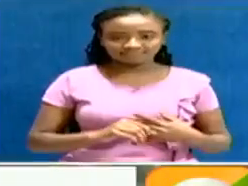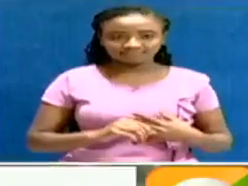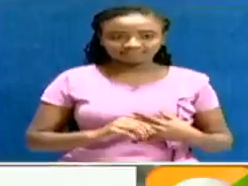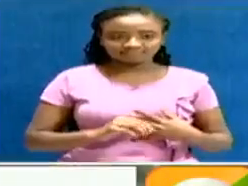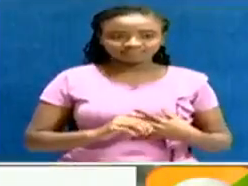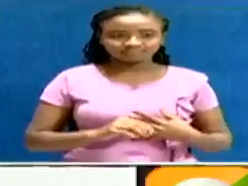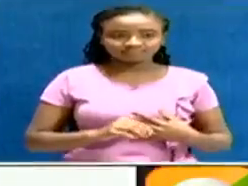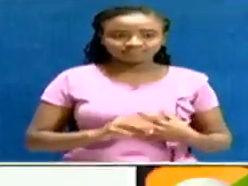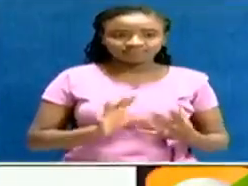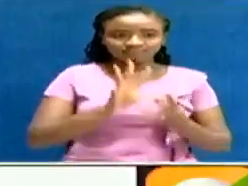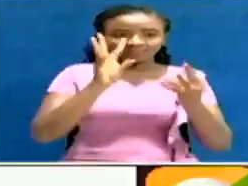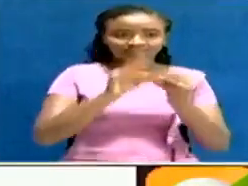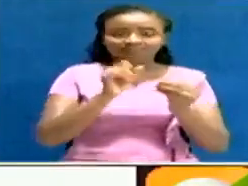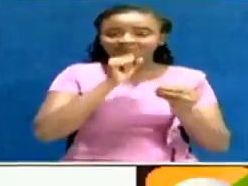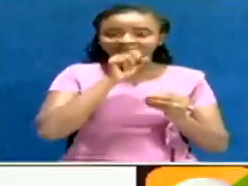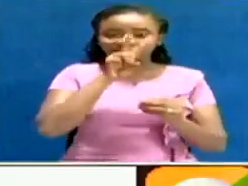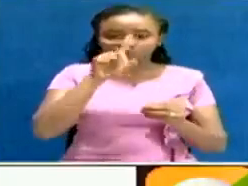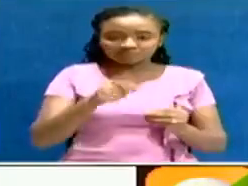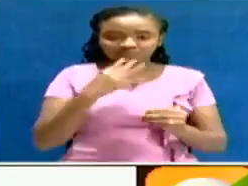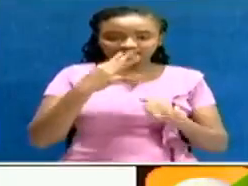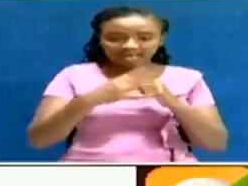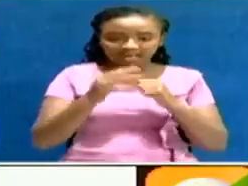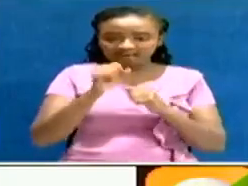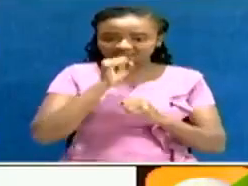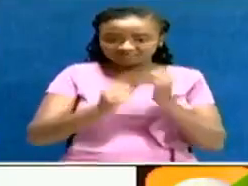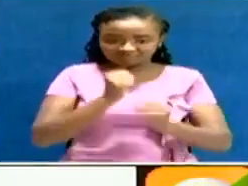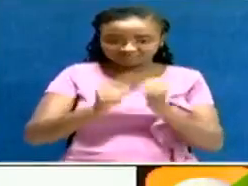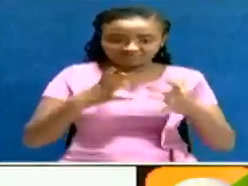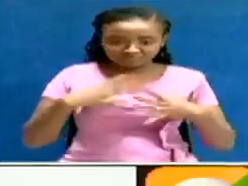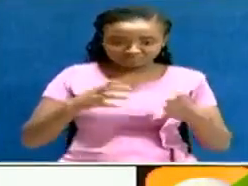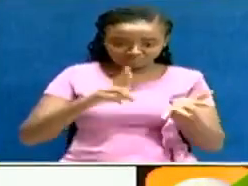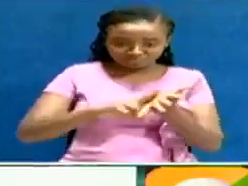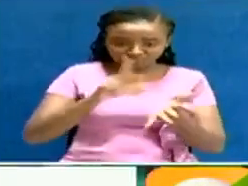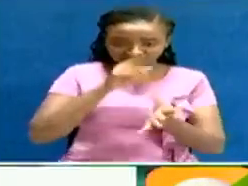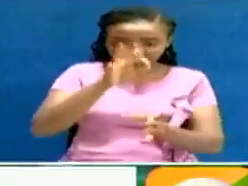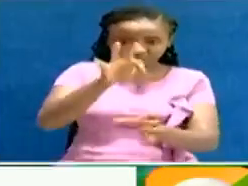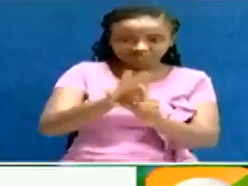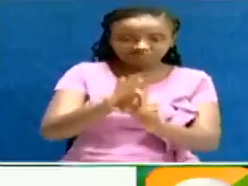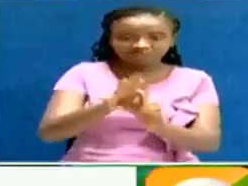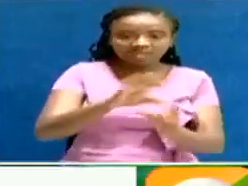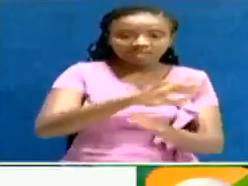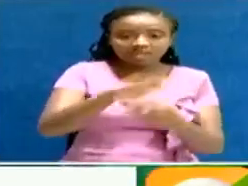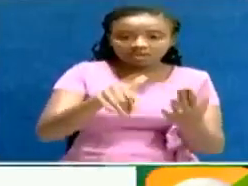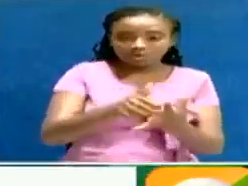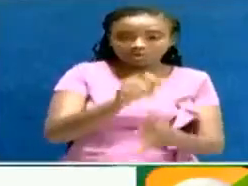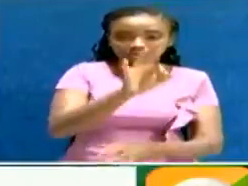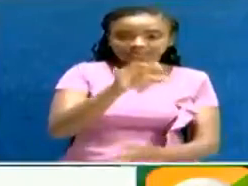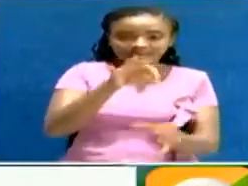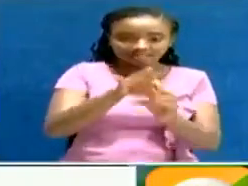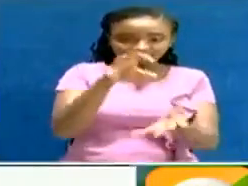Bonchari has a total of 52,955 registered voters spread across 103 polling stations.